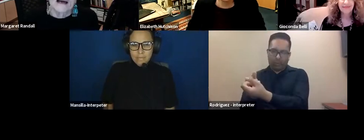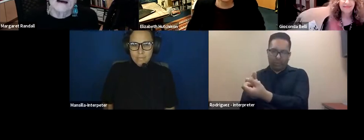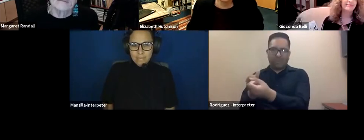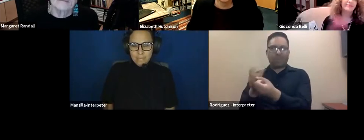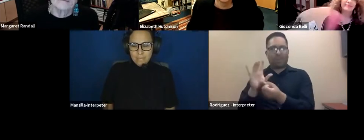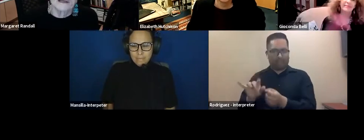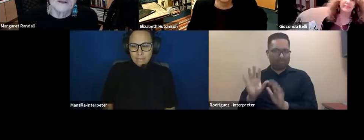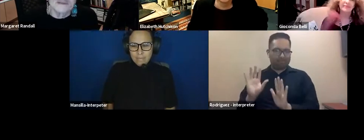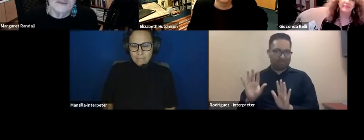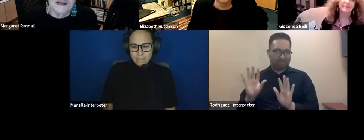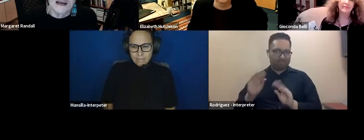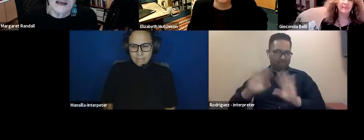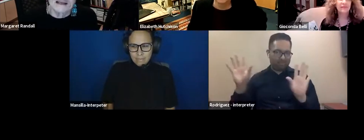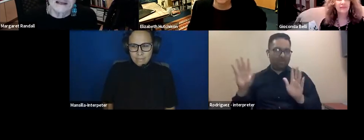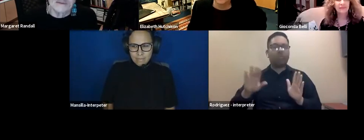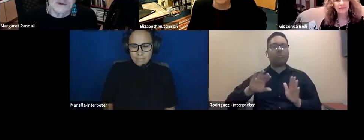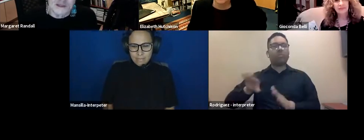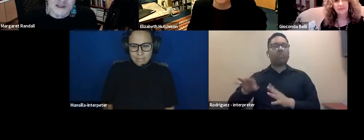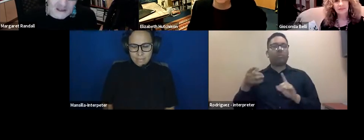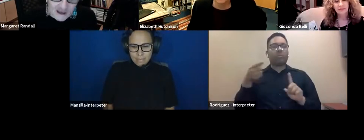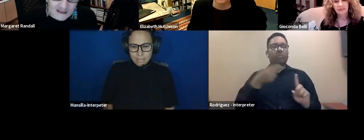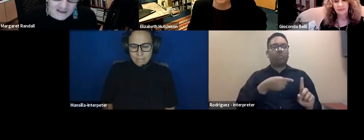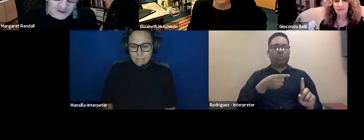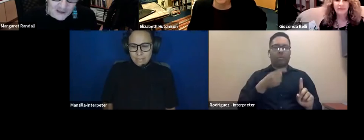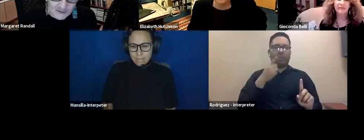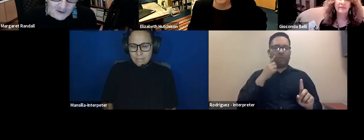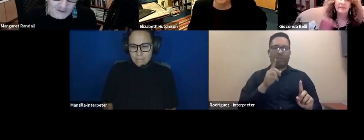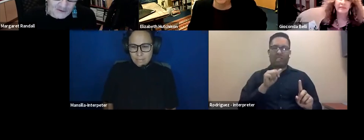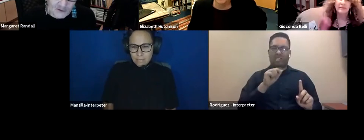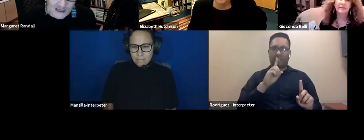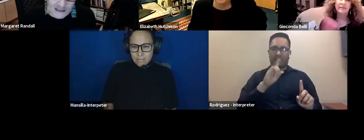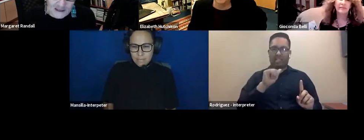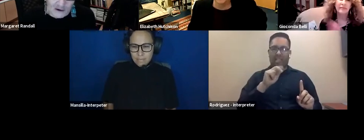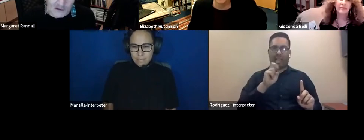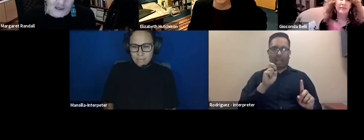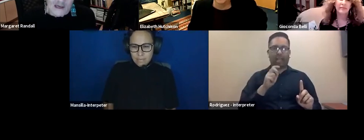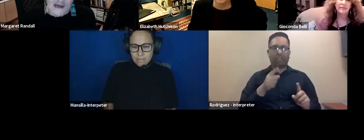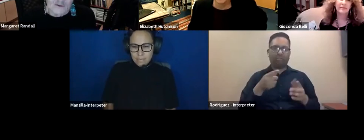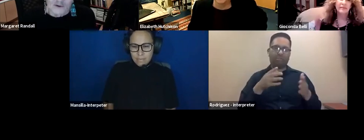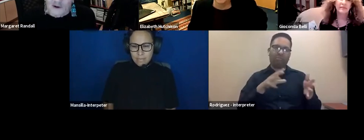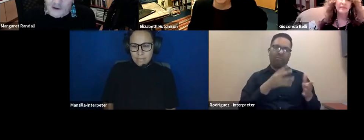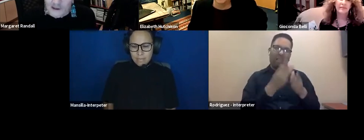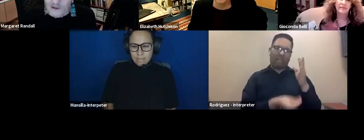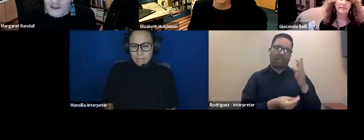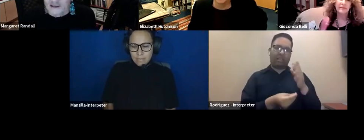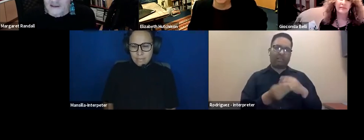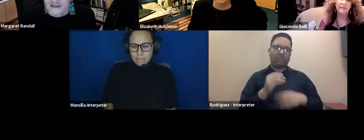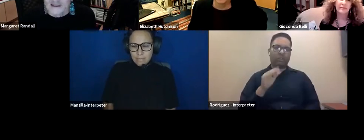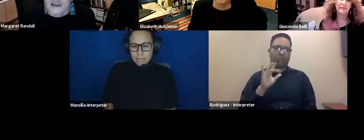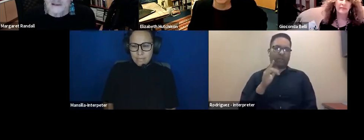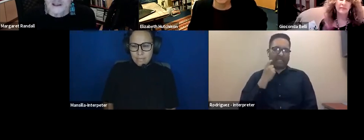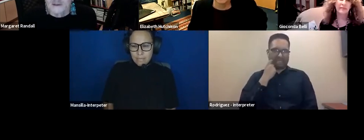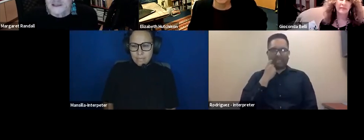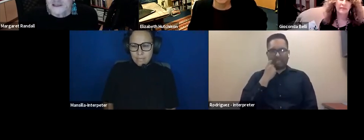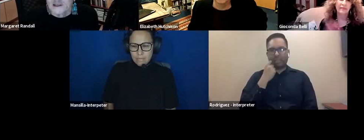that. In terms of Diane de Prima, she died on the 25th, a few days ago, after a very long illness.